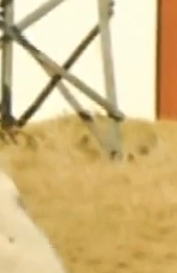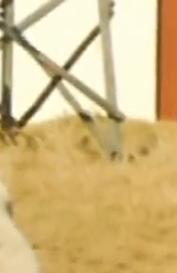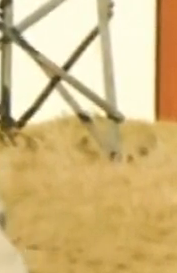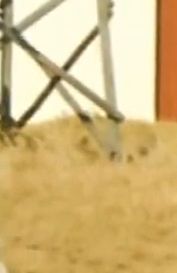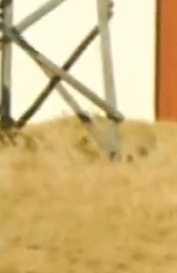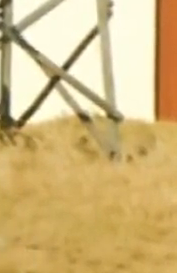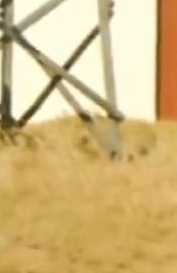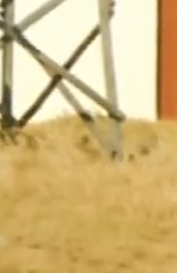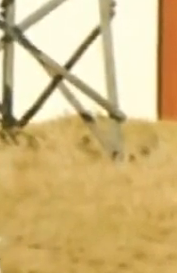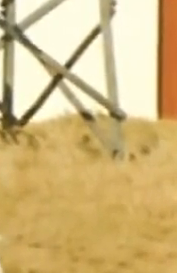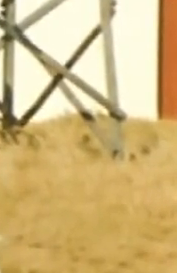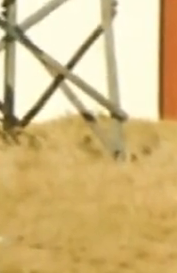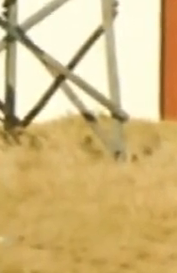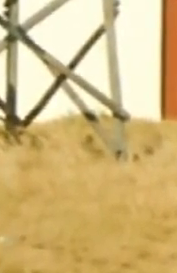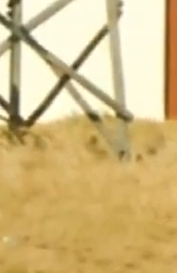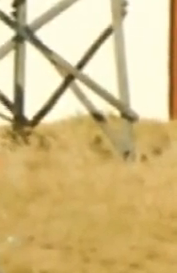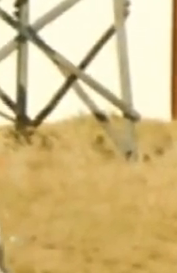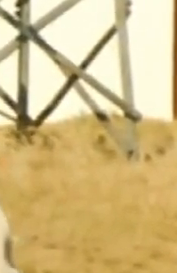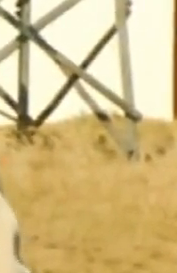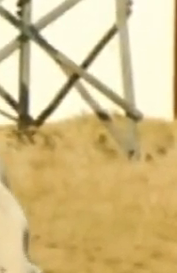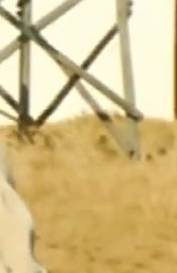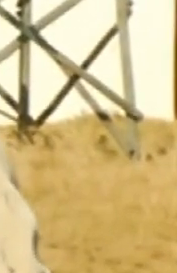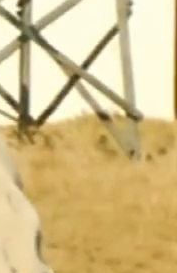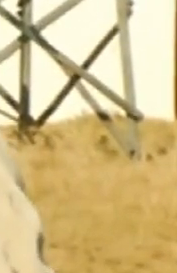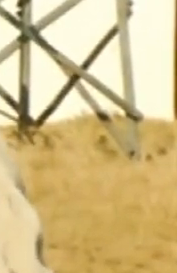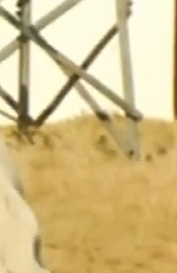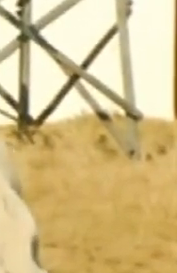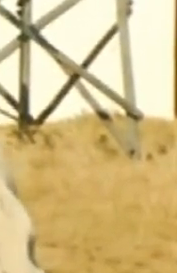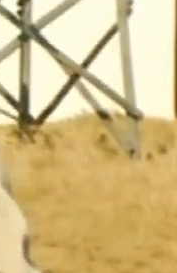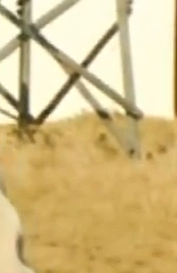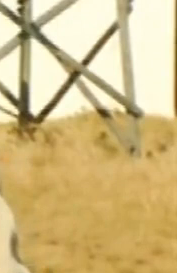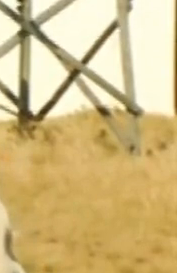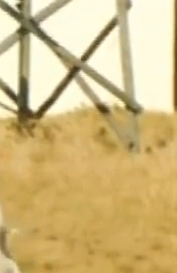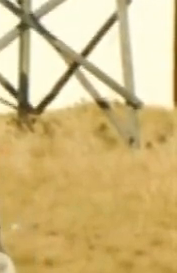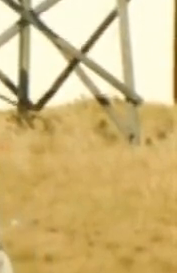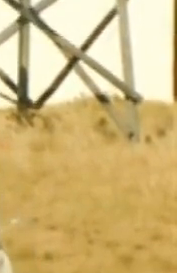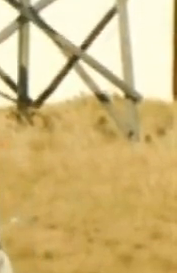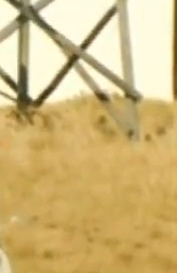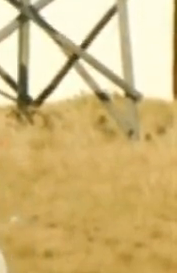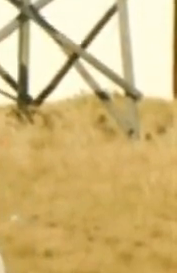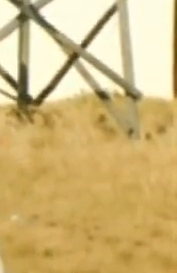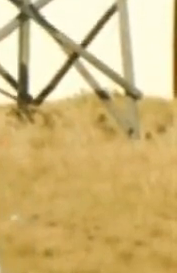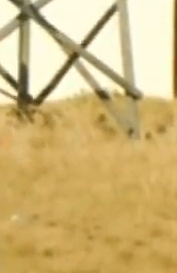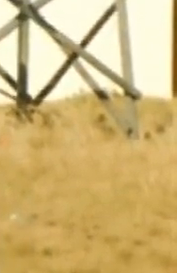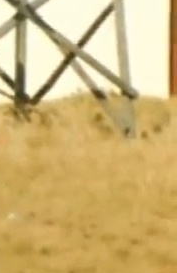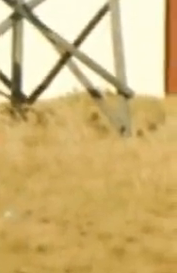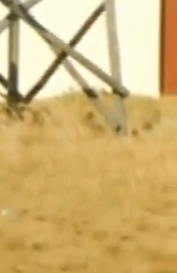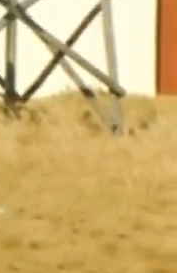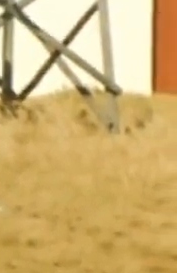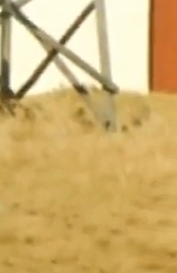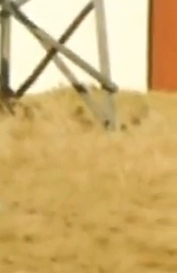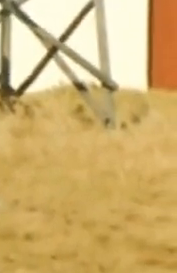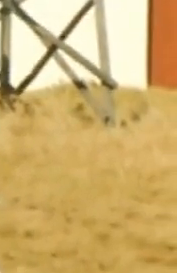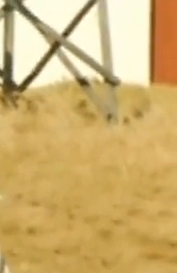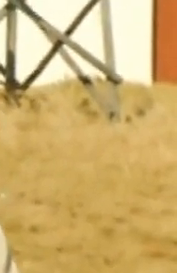One last question, Prince, before I let you go. You were assisting the learners in a tour inside the great